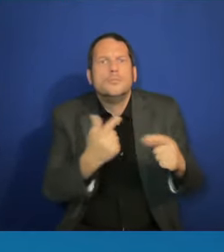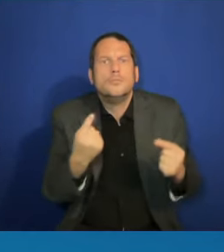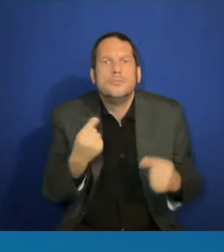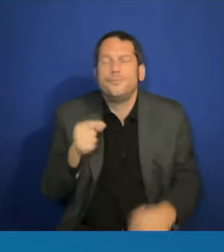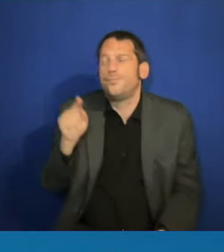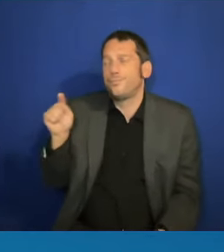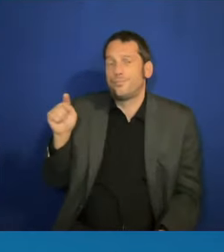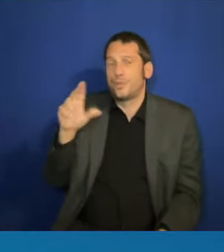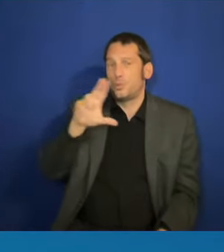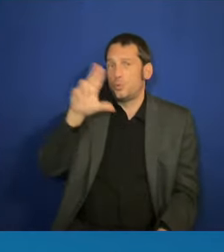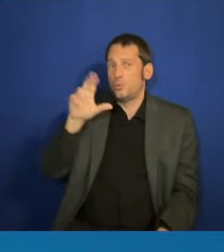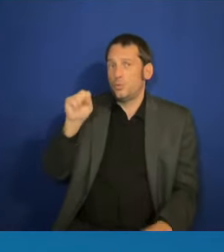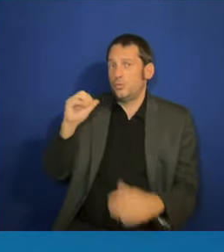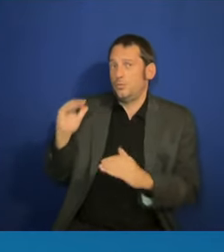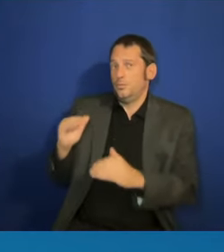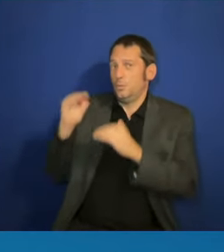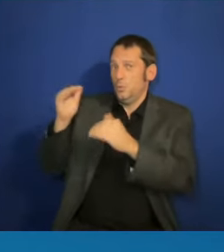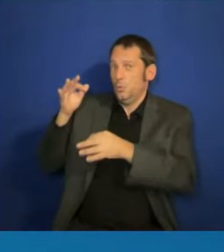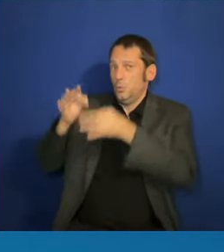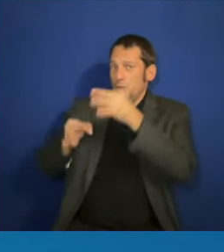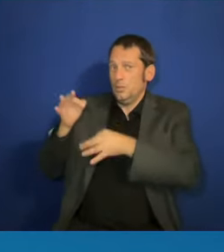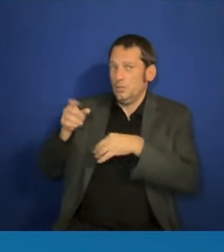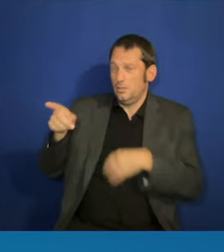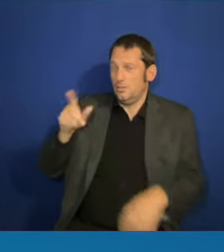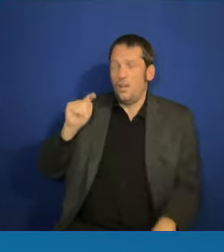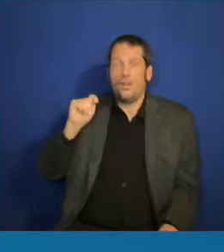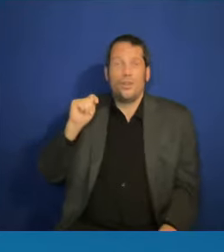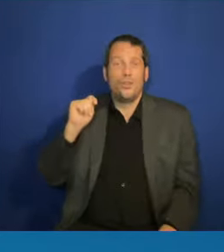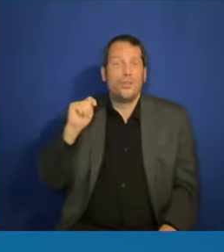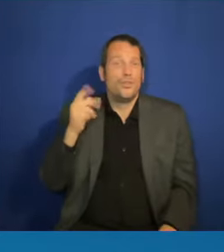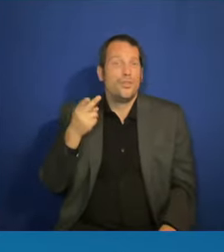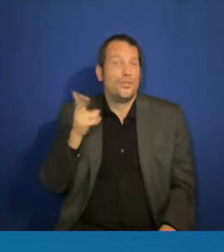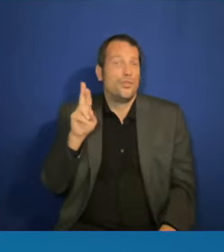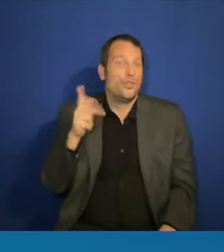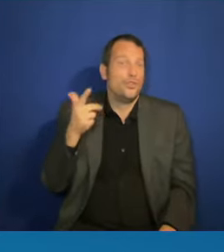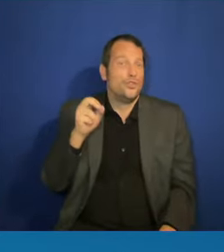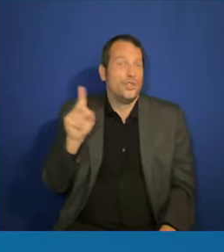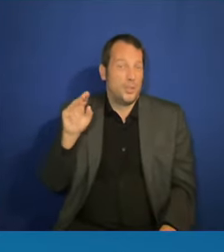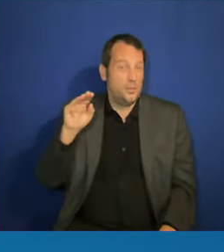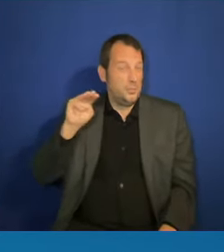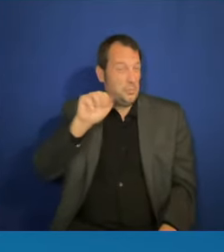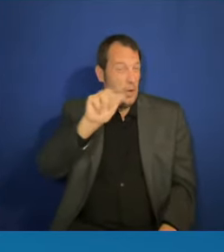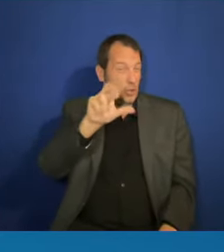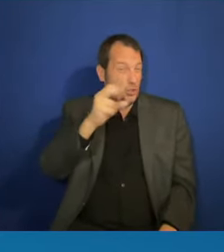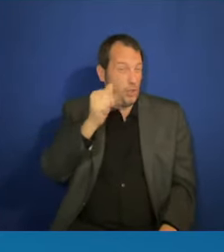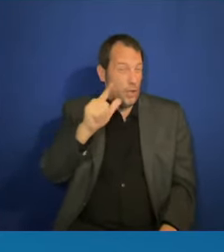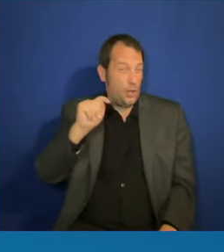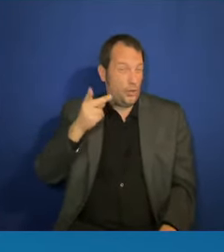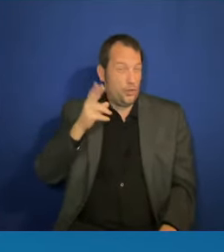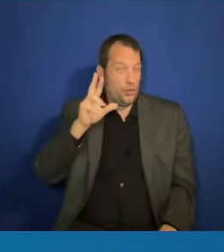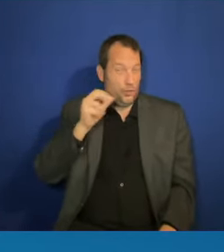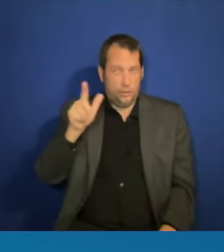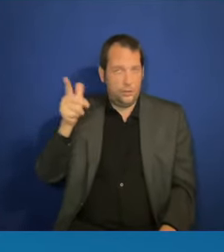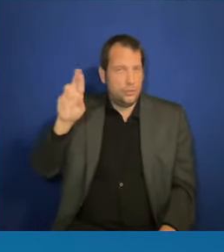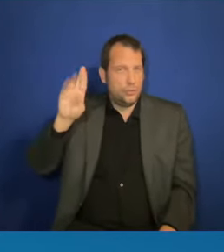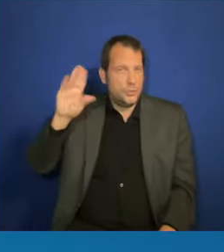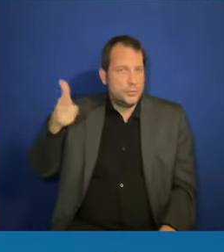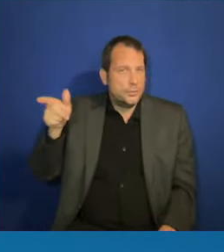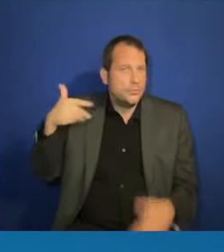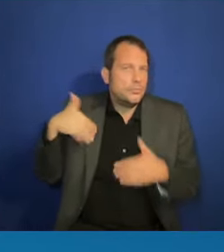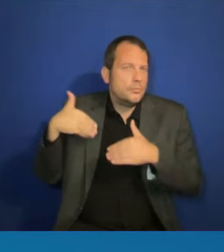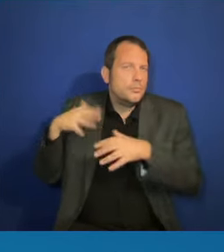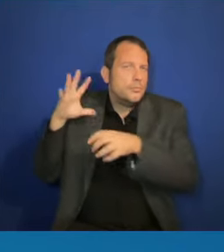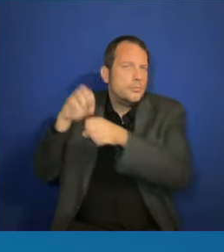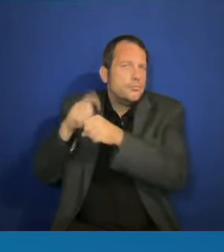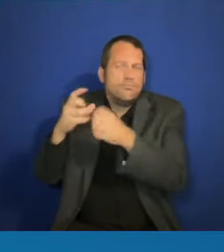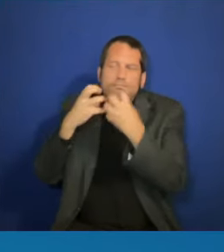just took a constitutional right that had been recognized from the people of America, from the